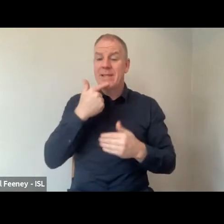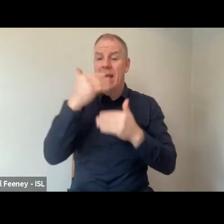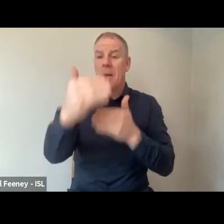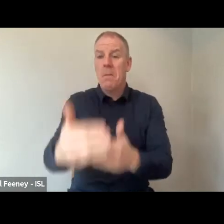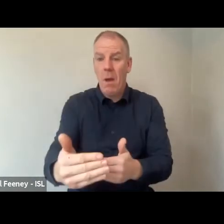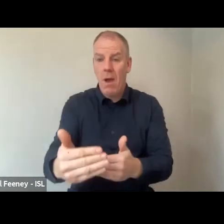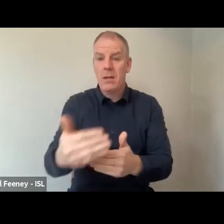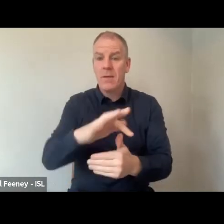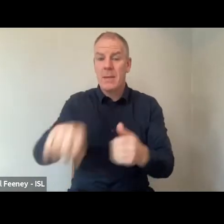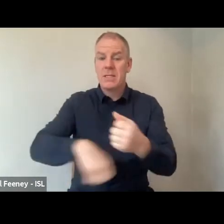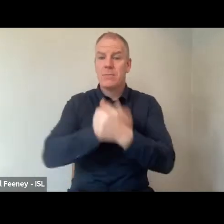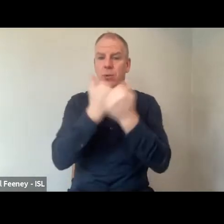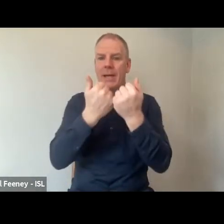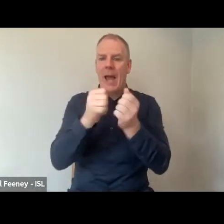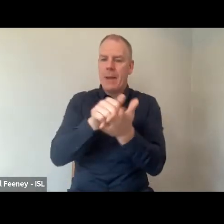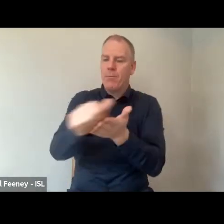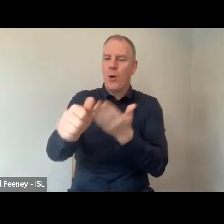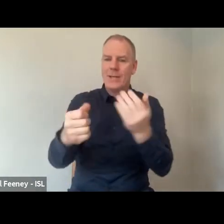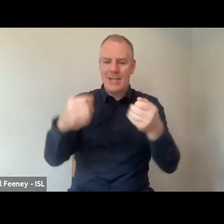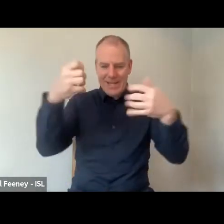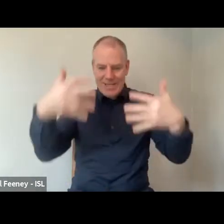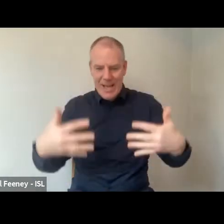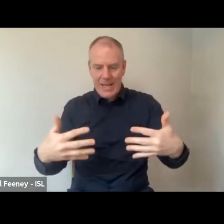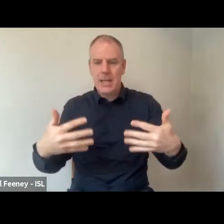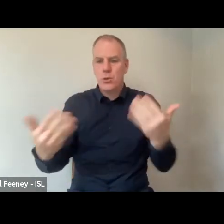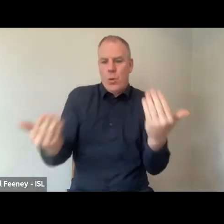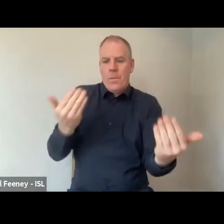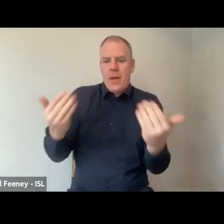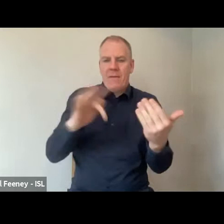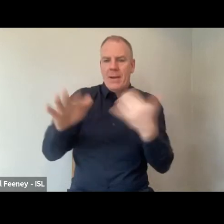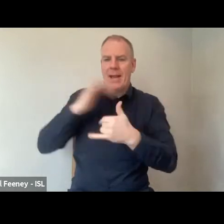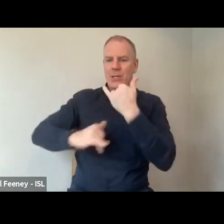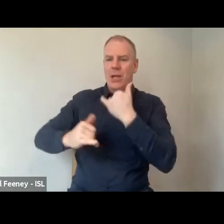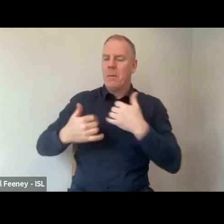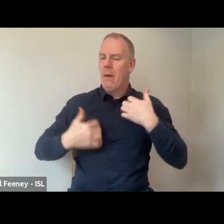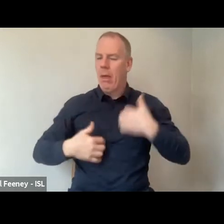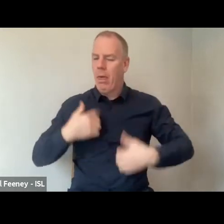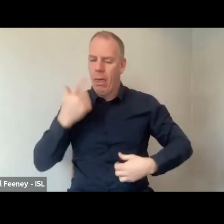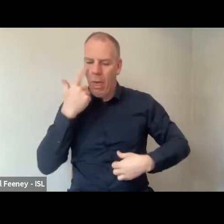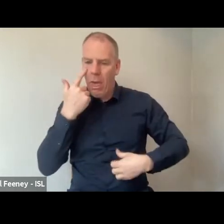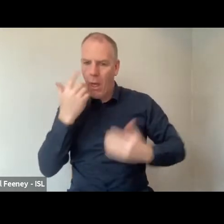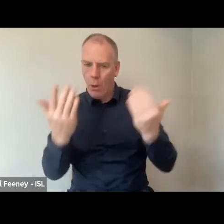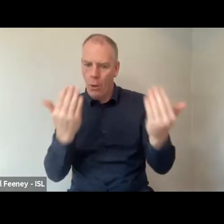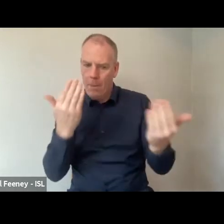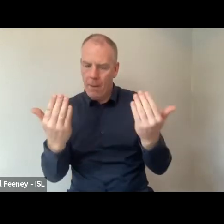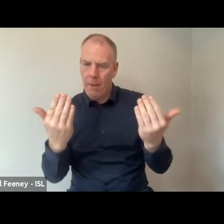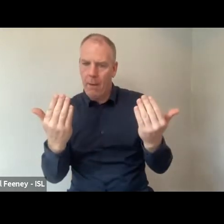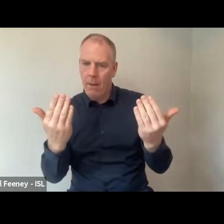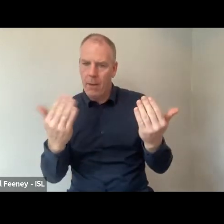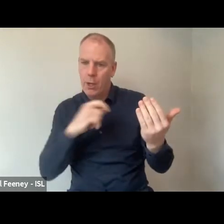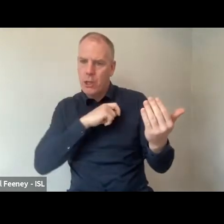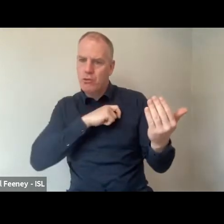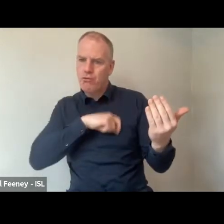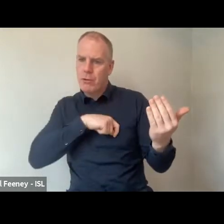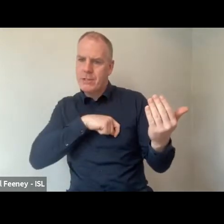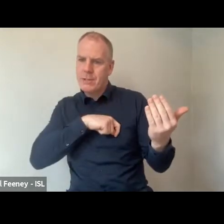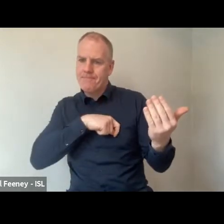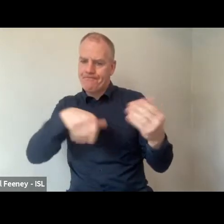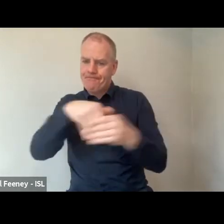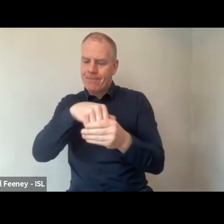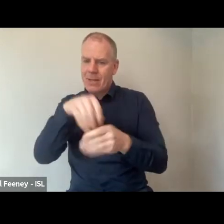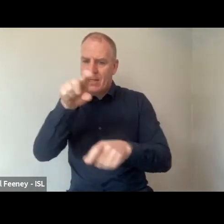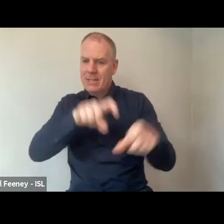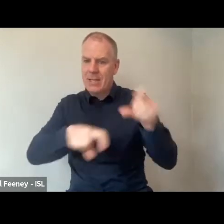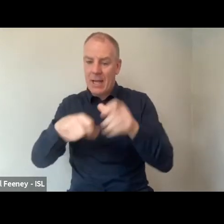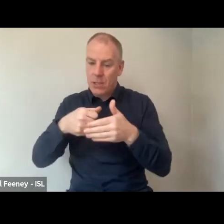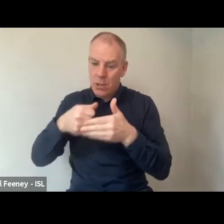for comparative purposes. It will be very interesting to see how trust in science and the strong support for